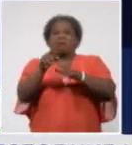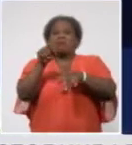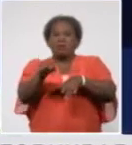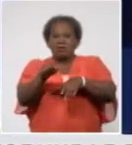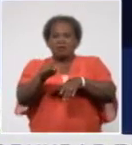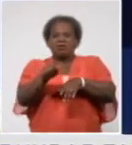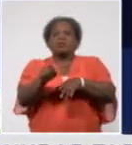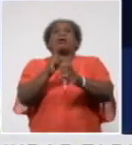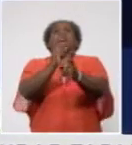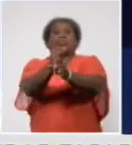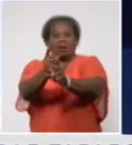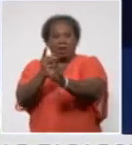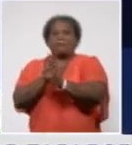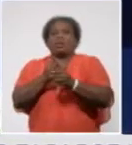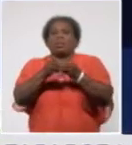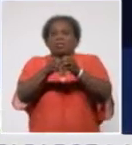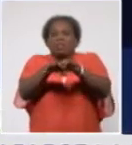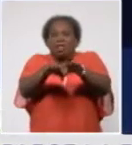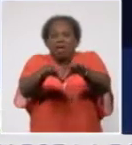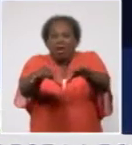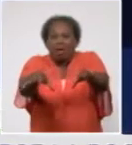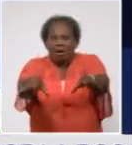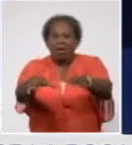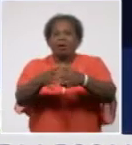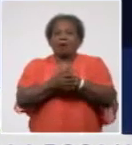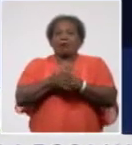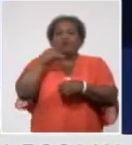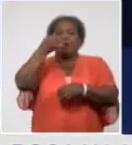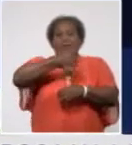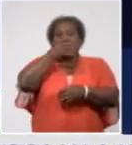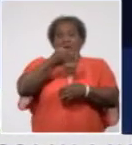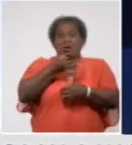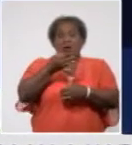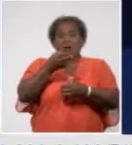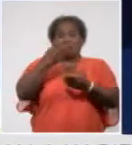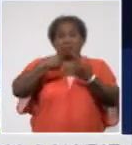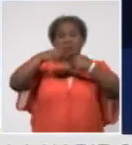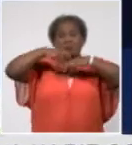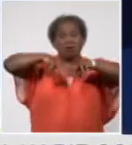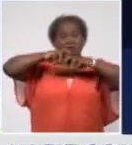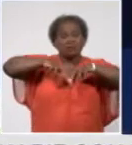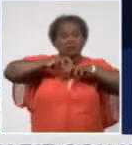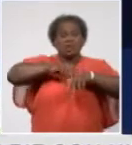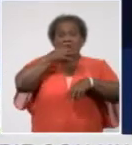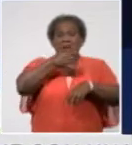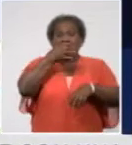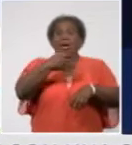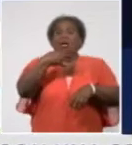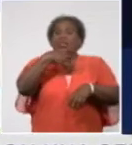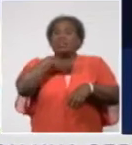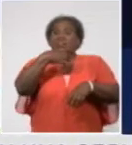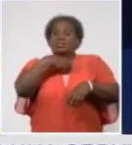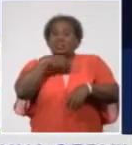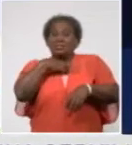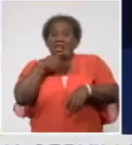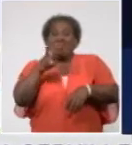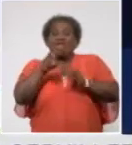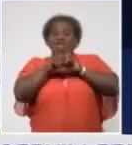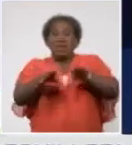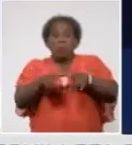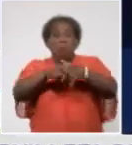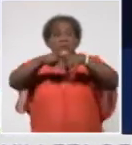And this figure rises to 64.8% of diagnosed cases in the last 15 days.